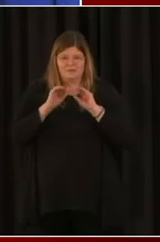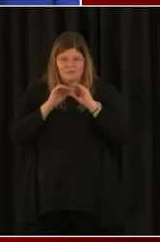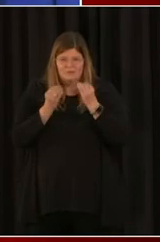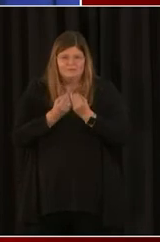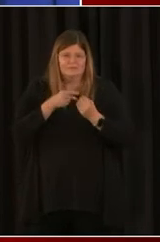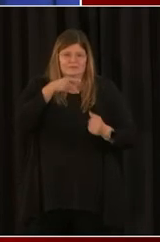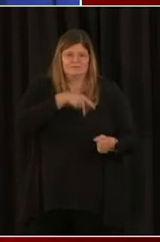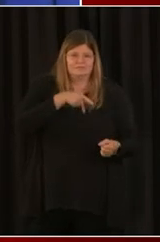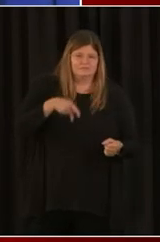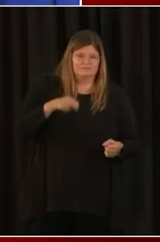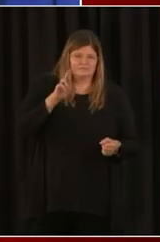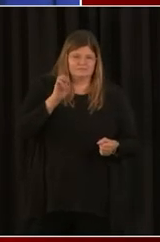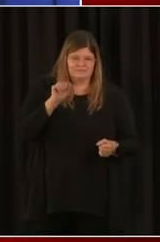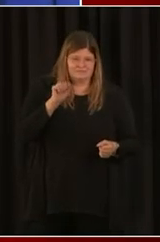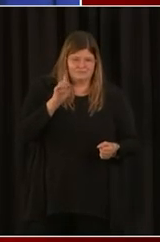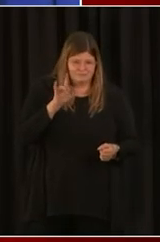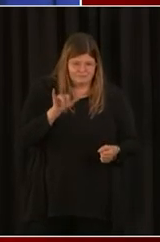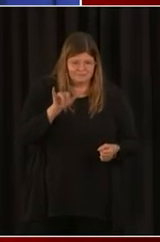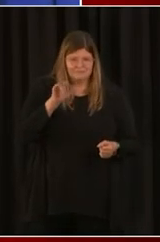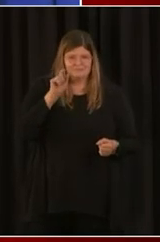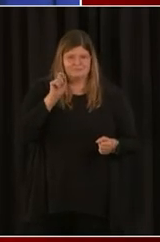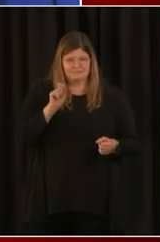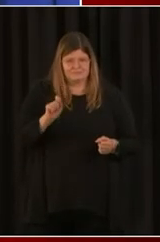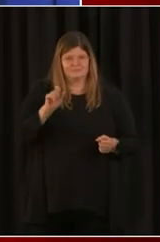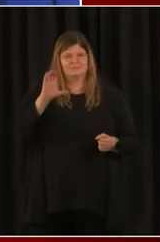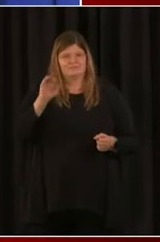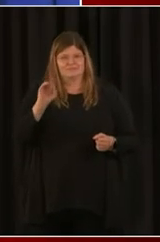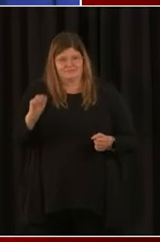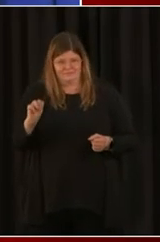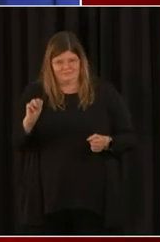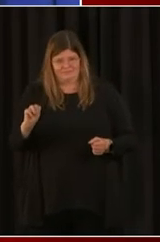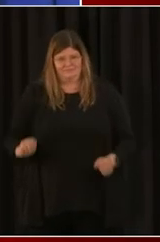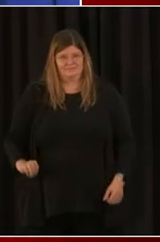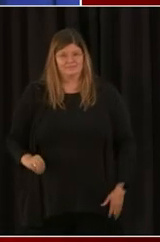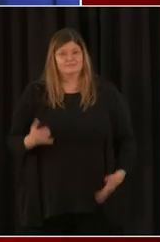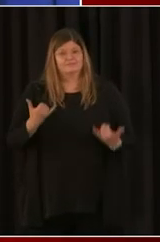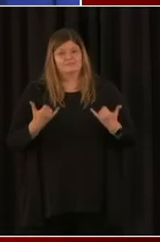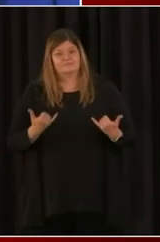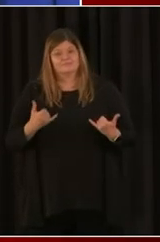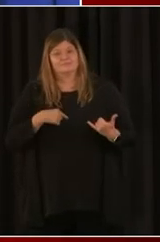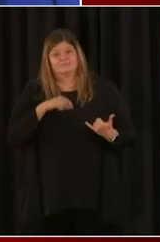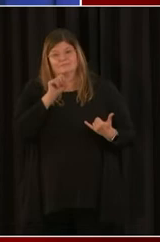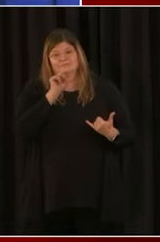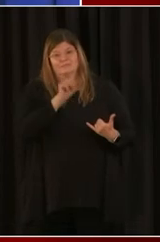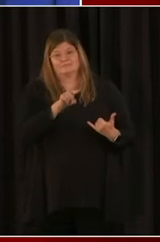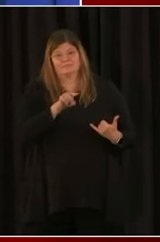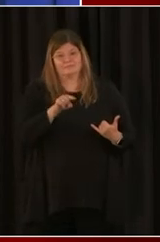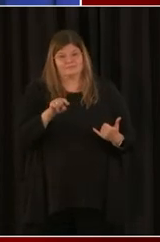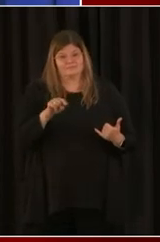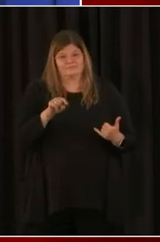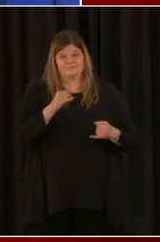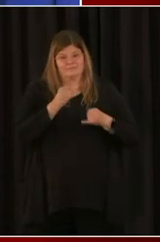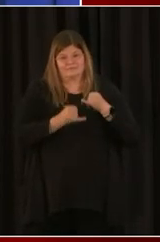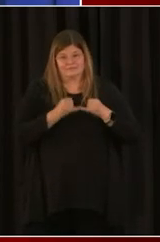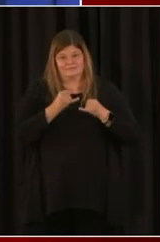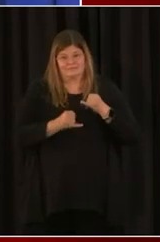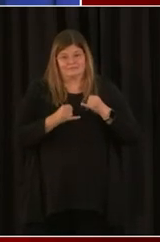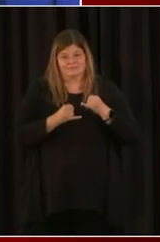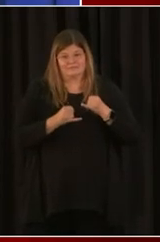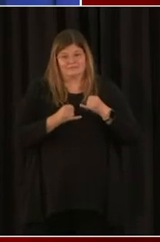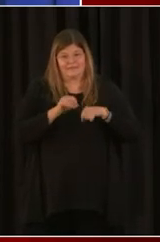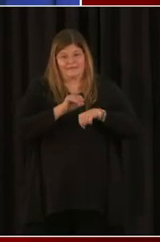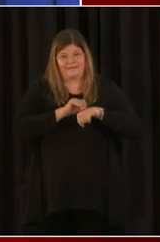PPP. So with that, I want to just ask Mr. Johnson if he's got any parting advice as we bring today's session to a close.